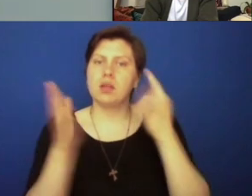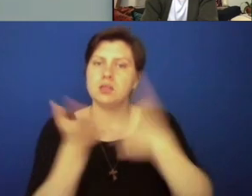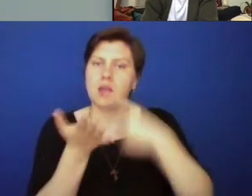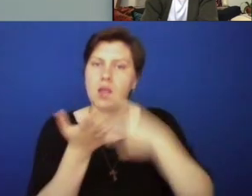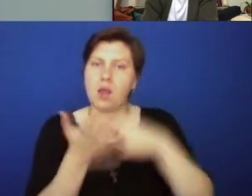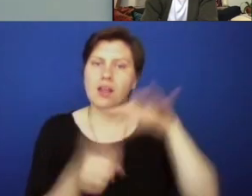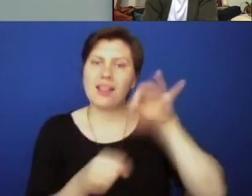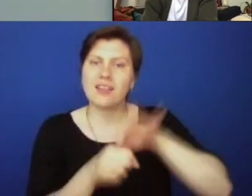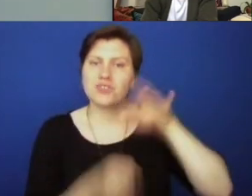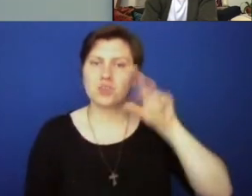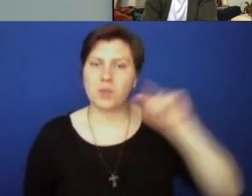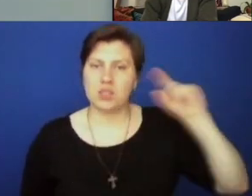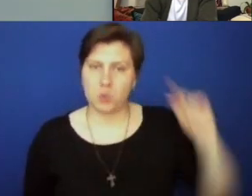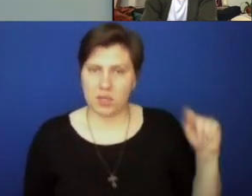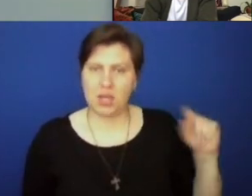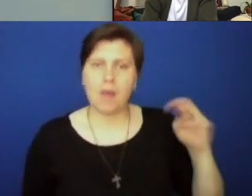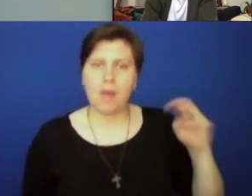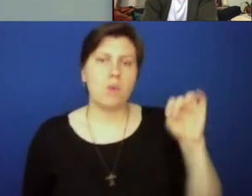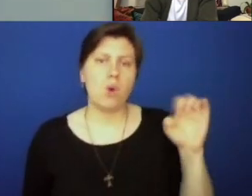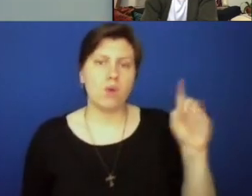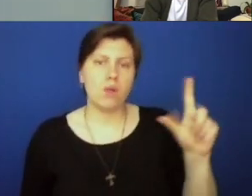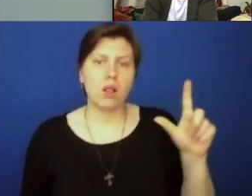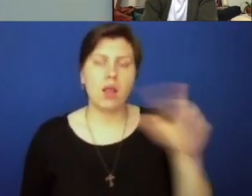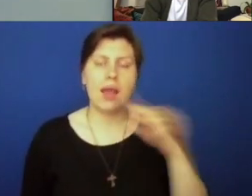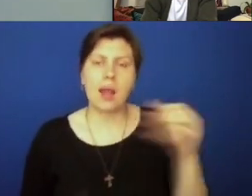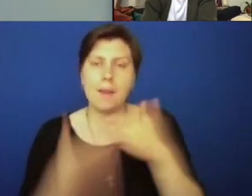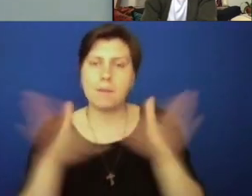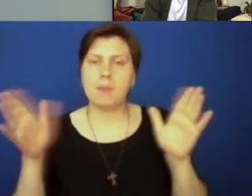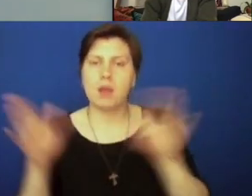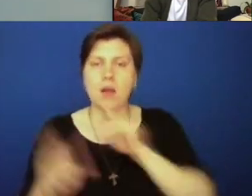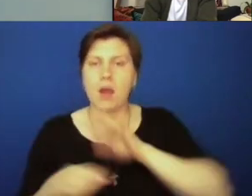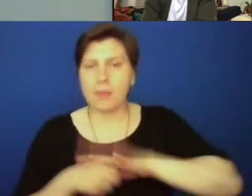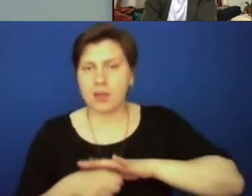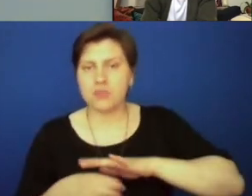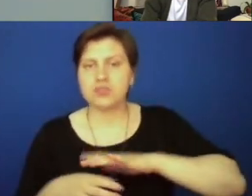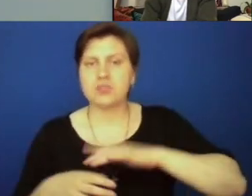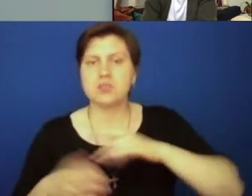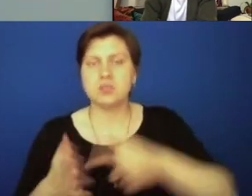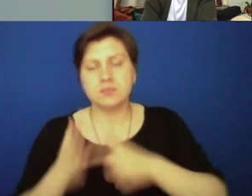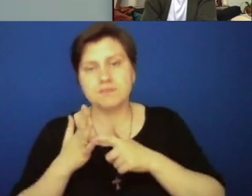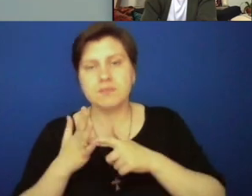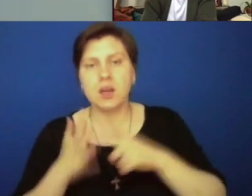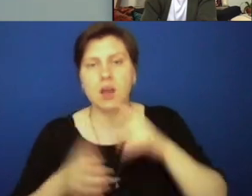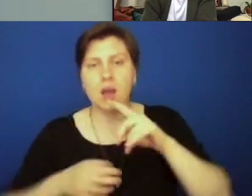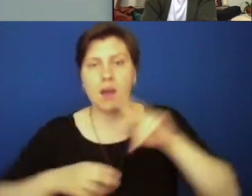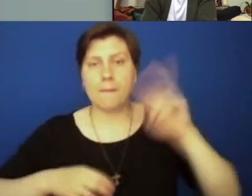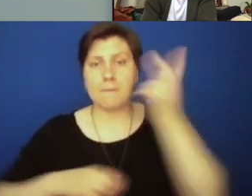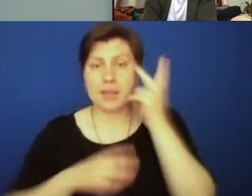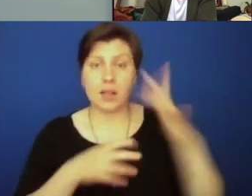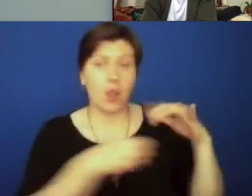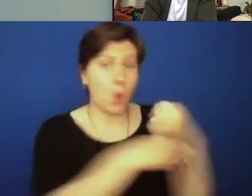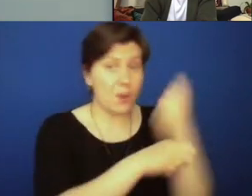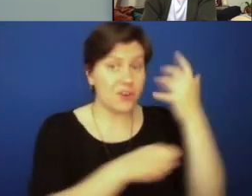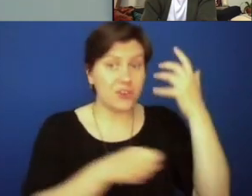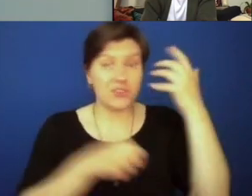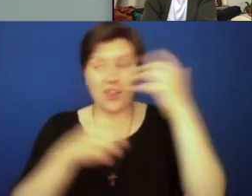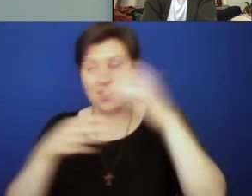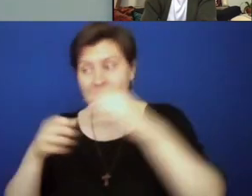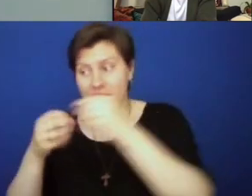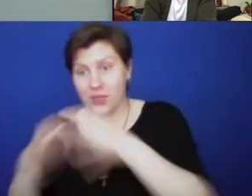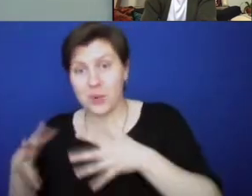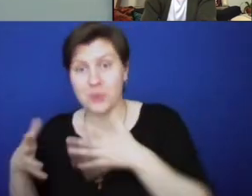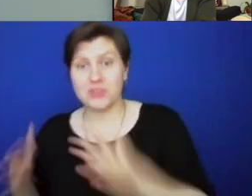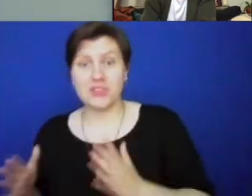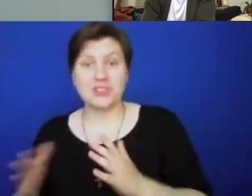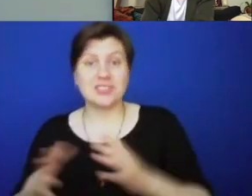on Election 2020, the moral and public obligations of political winners, losers, and the rest of us. And that will